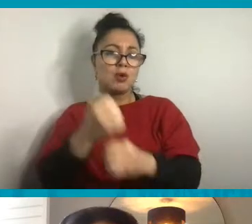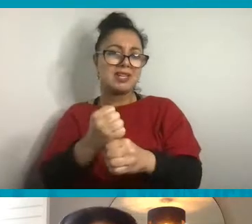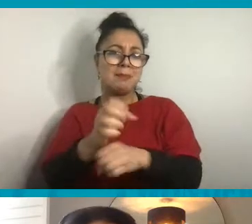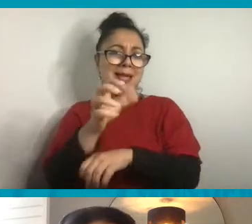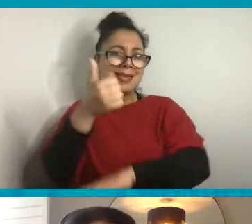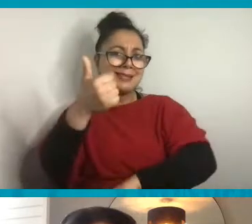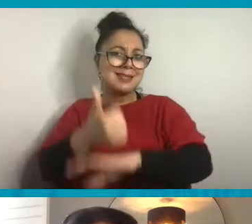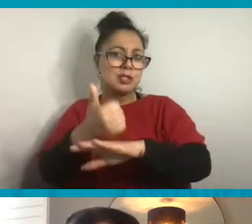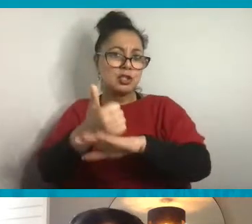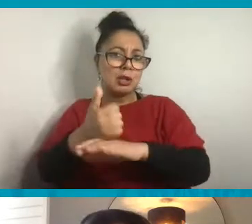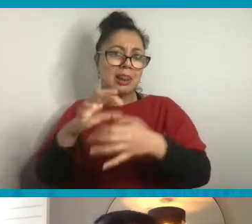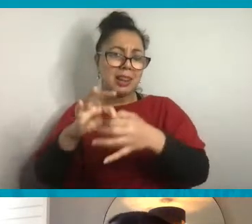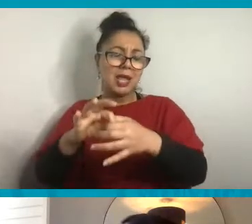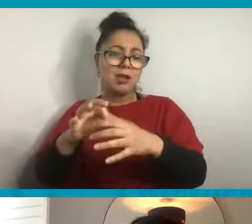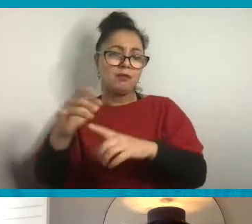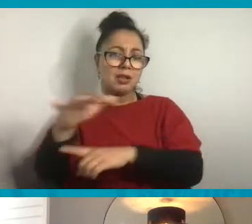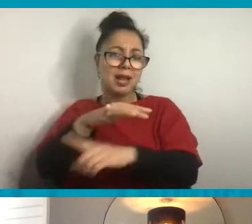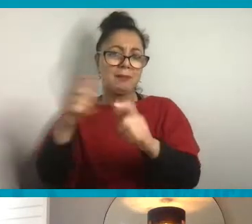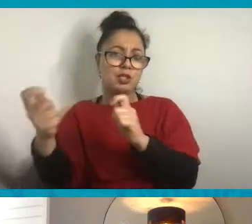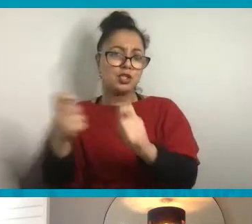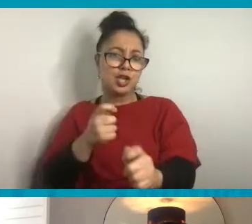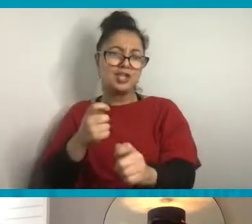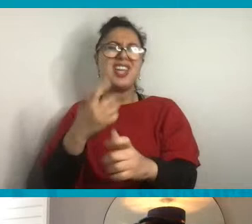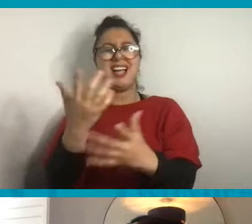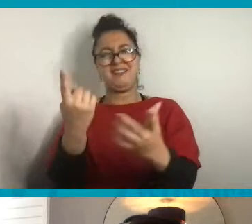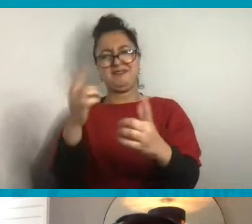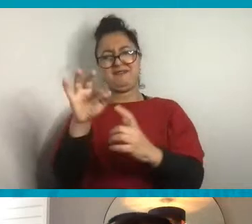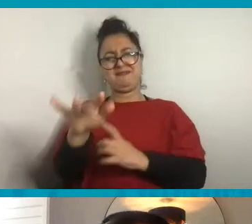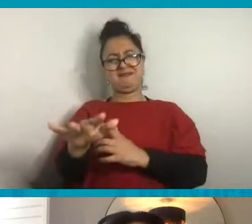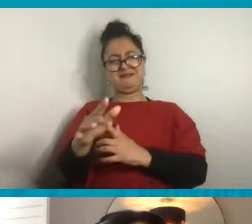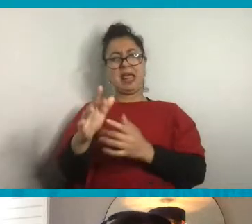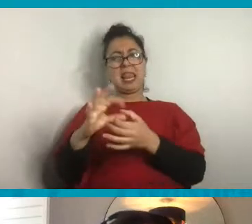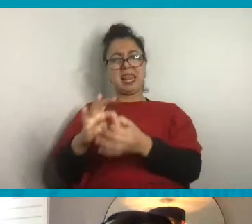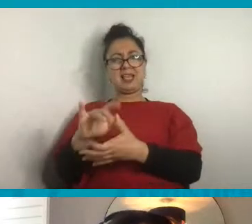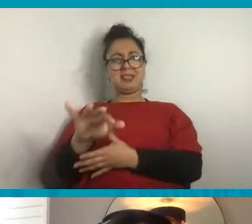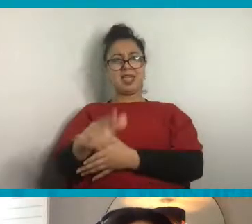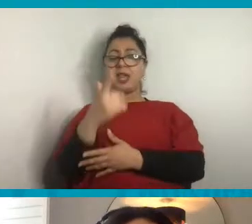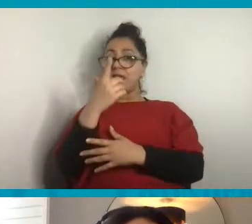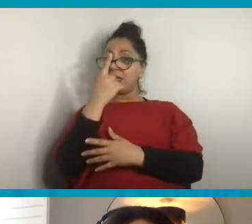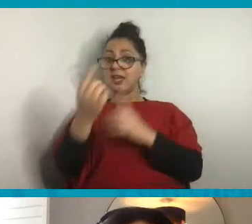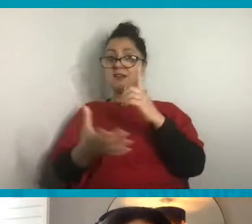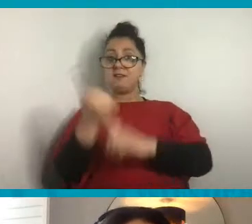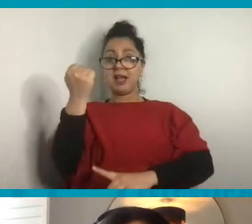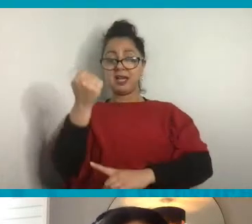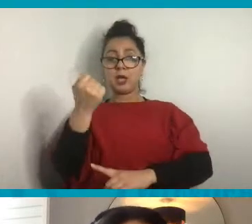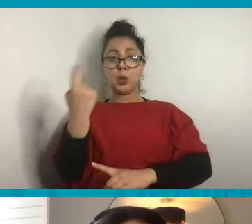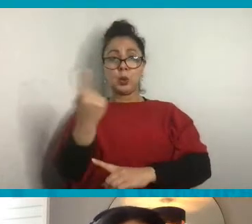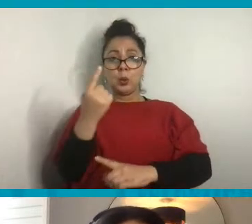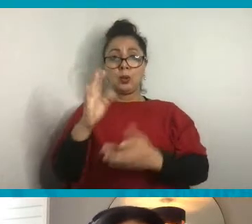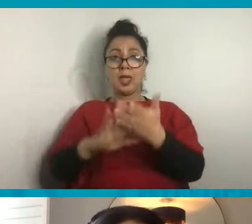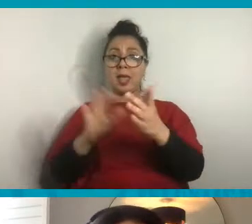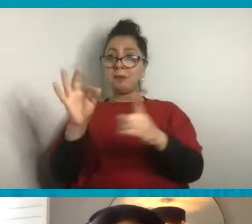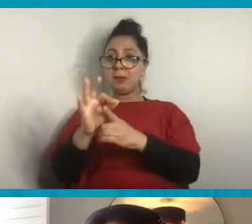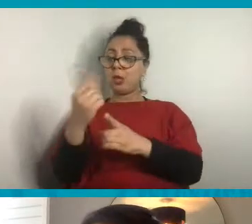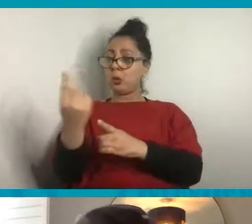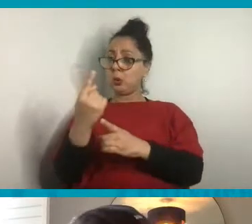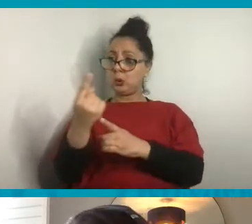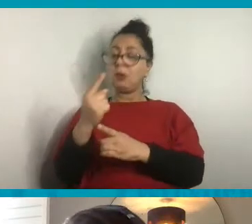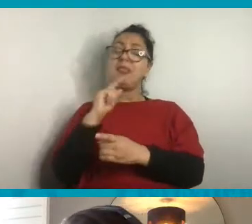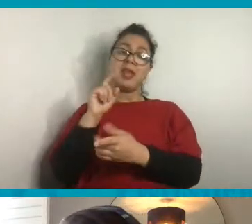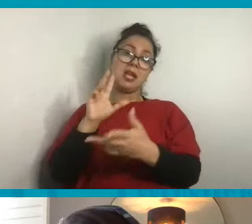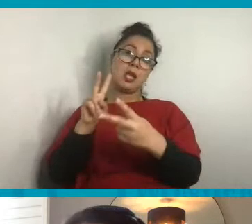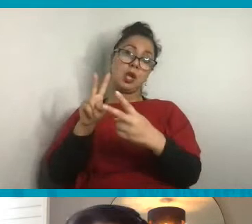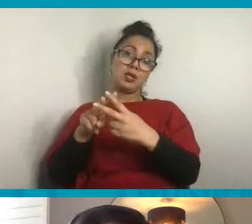Climate Change. On the first one, there's a link when you can contact, find out who your MP is and contact them. That's brilliant.